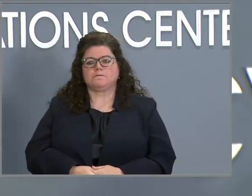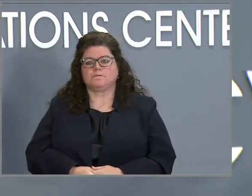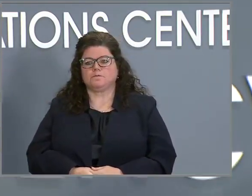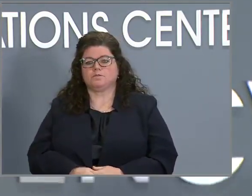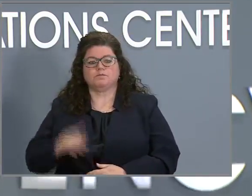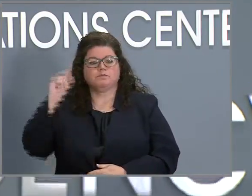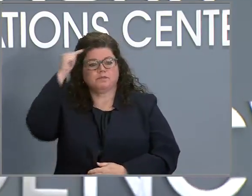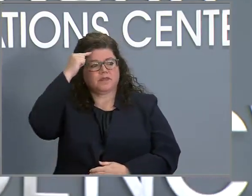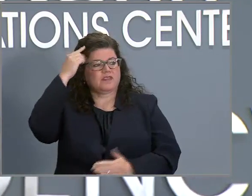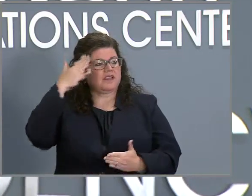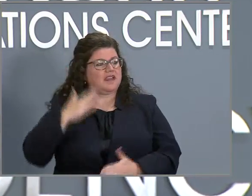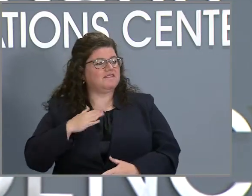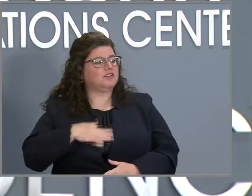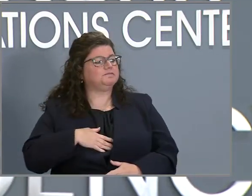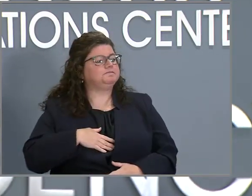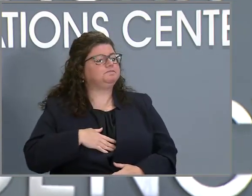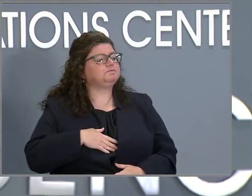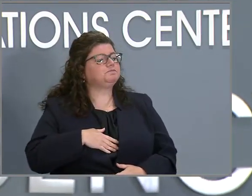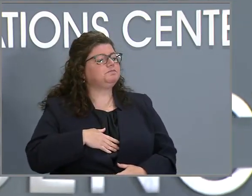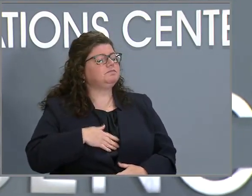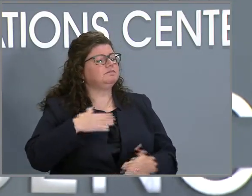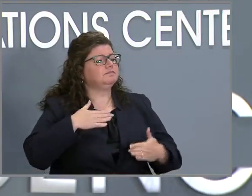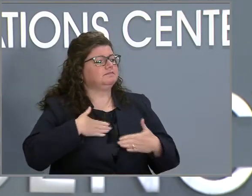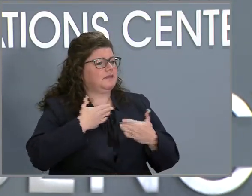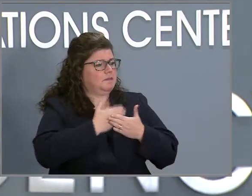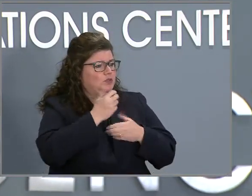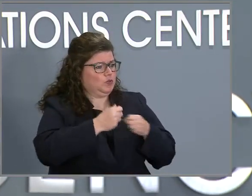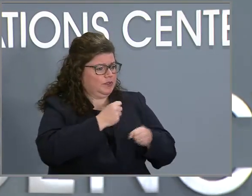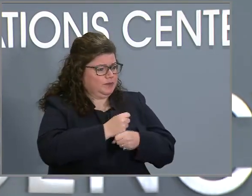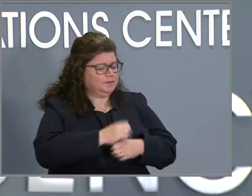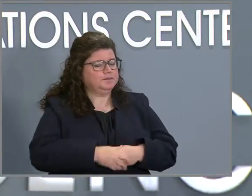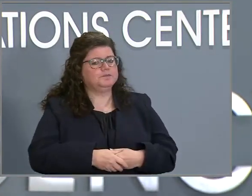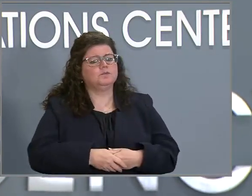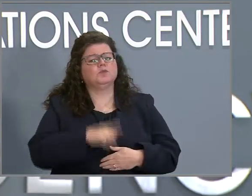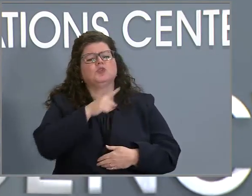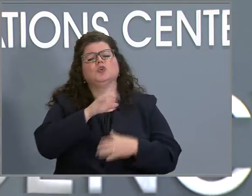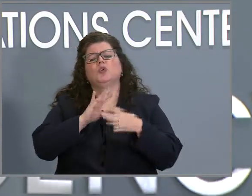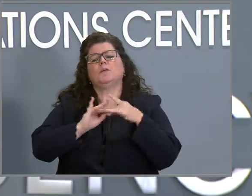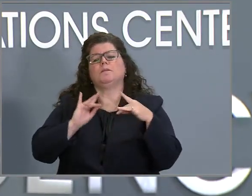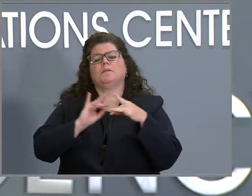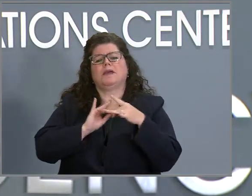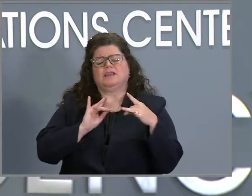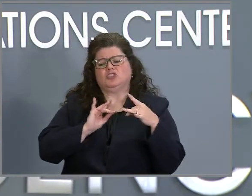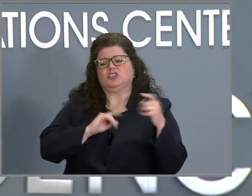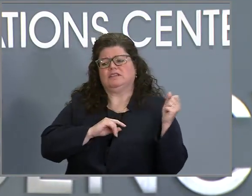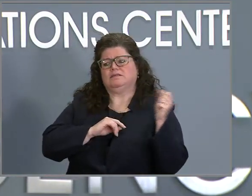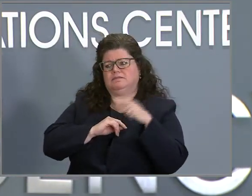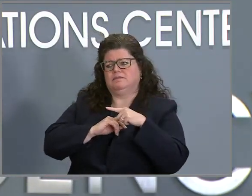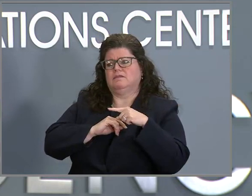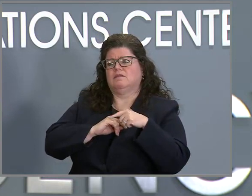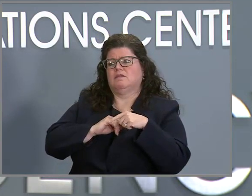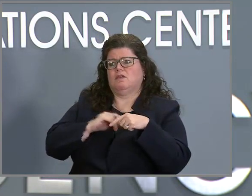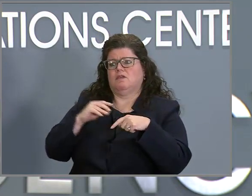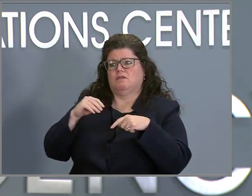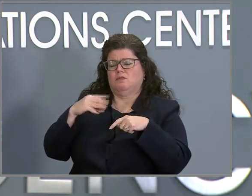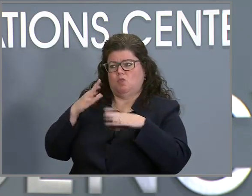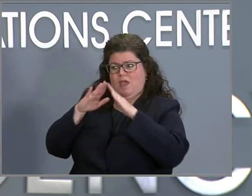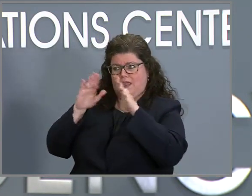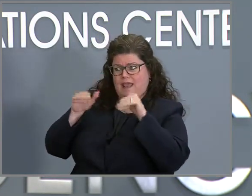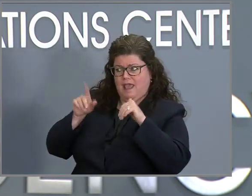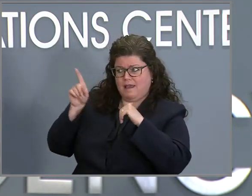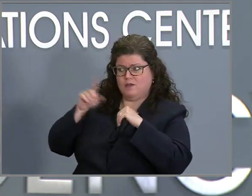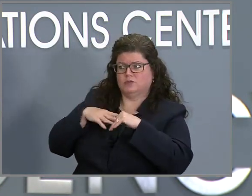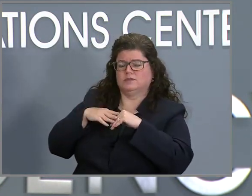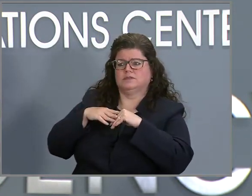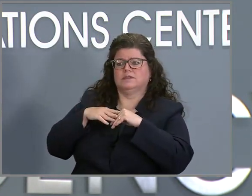Yes, Dawn. Hi. Happy New Year, everybody. Happy New Year. Um, one that you'd mentioned being on the phone with the White House talking about testing and then there's the